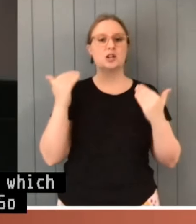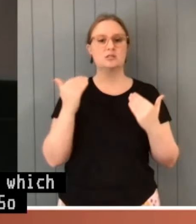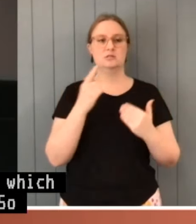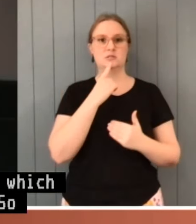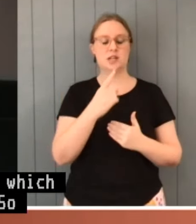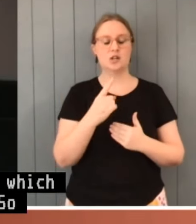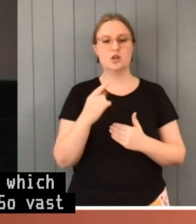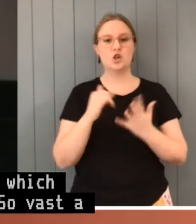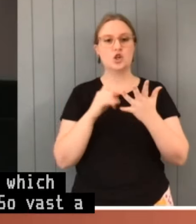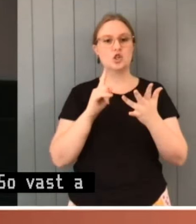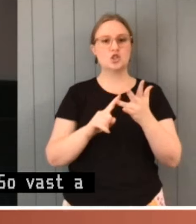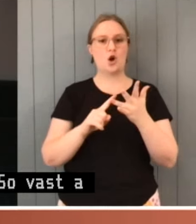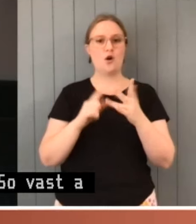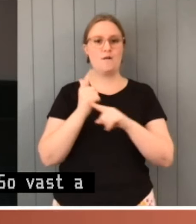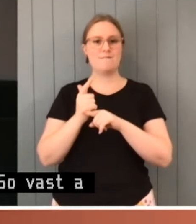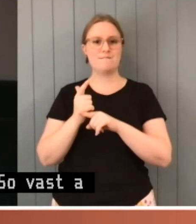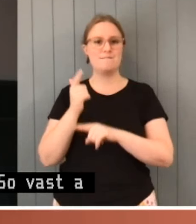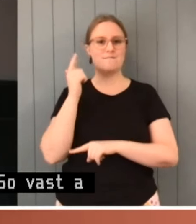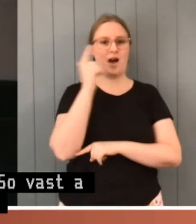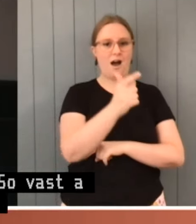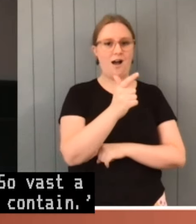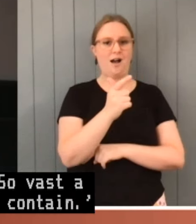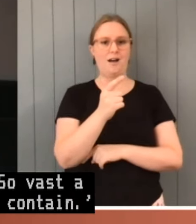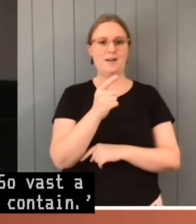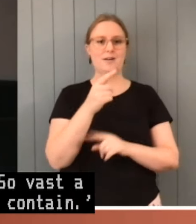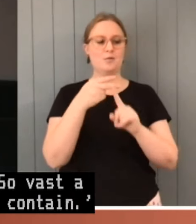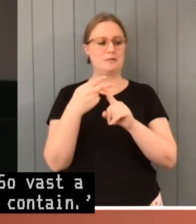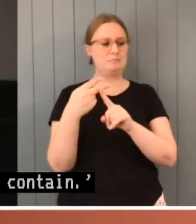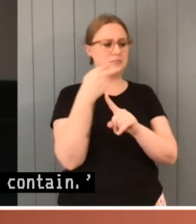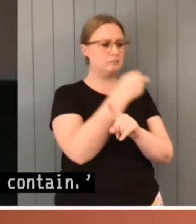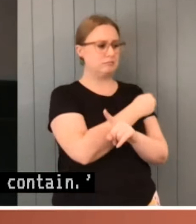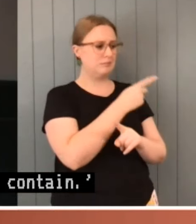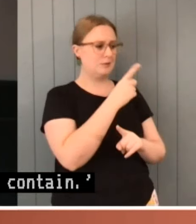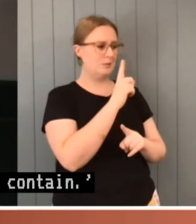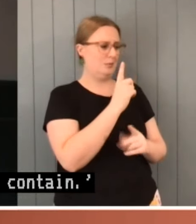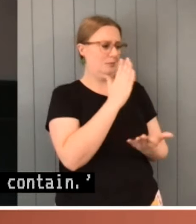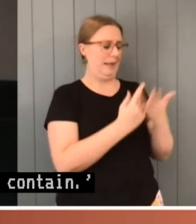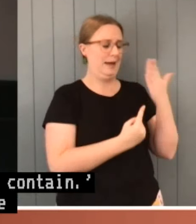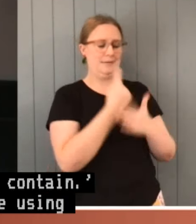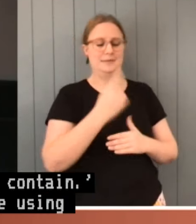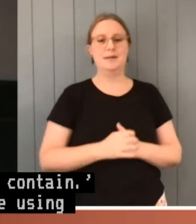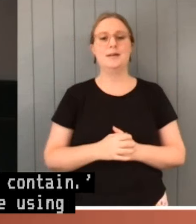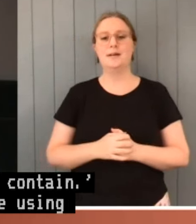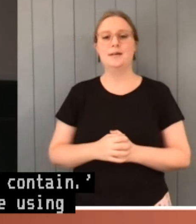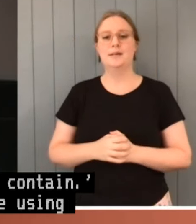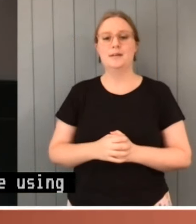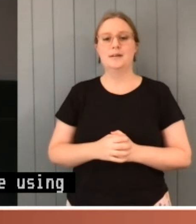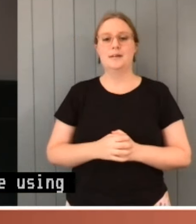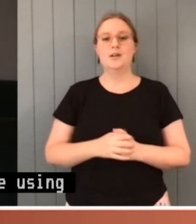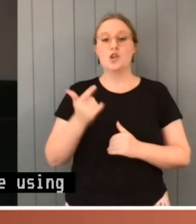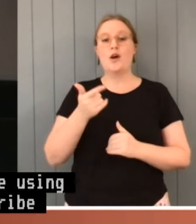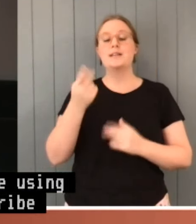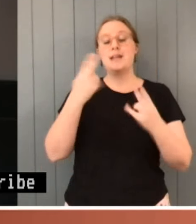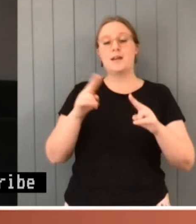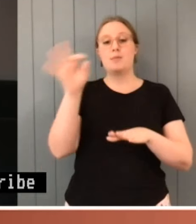there was Alexander Pope using the word contained to describe something on something. So a dead fly, dead blowfly on a lamington was